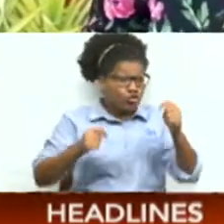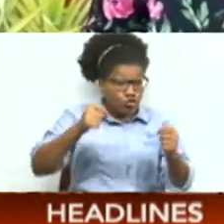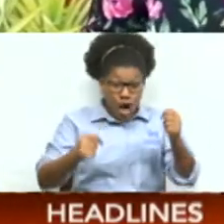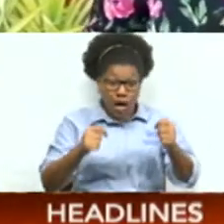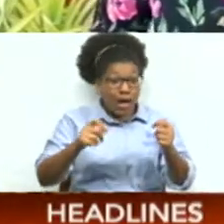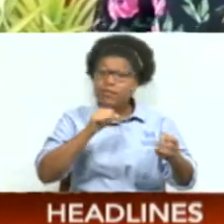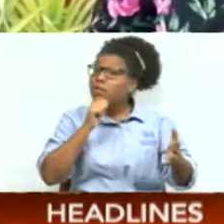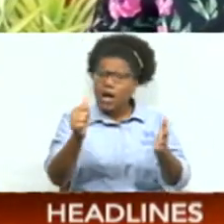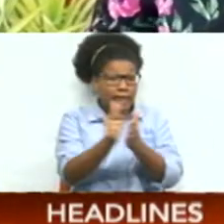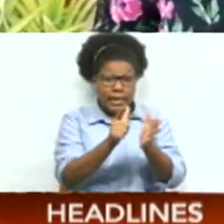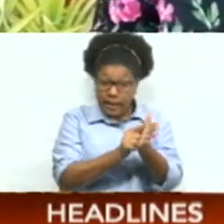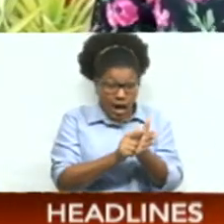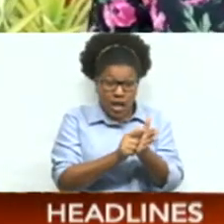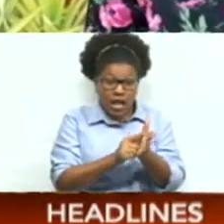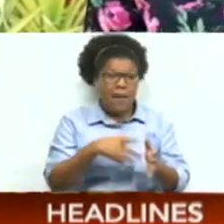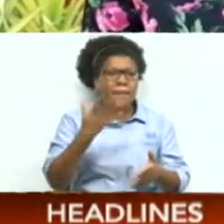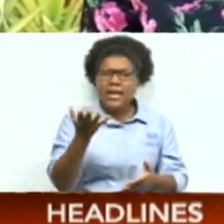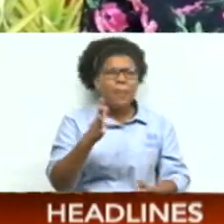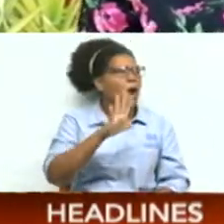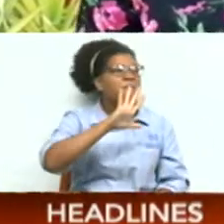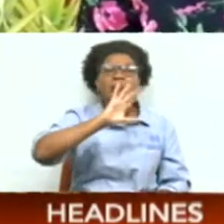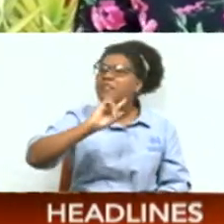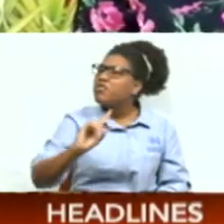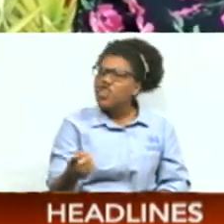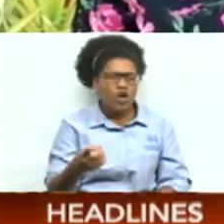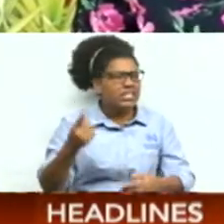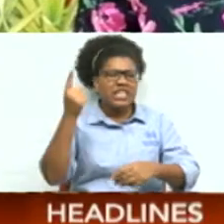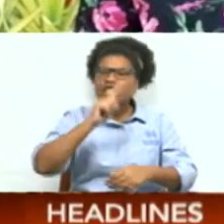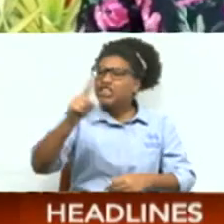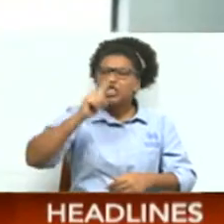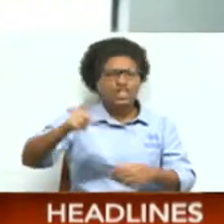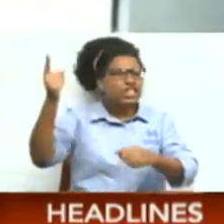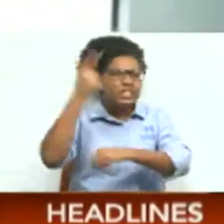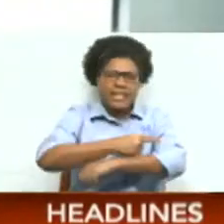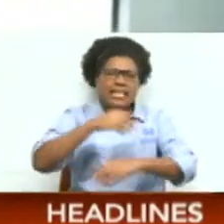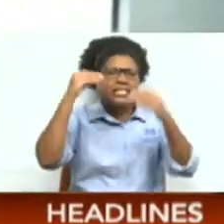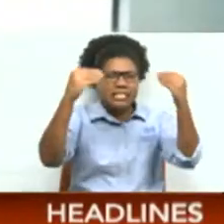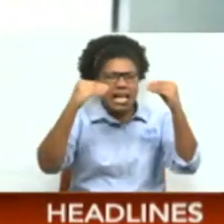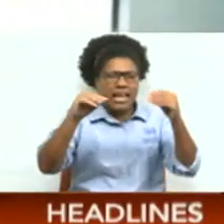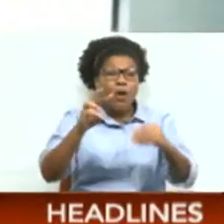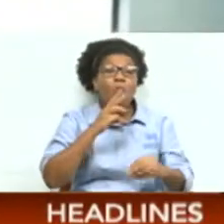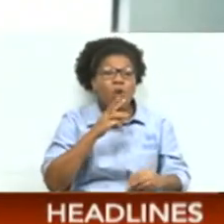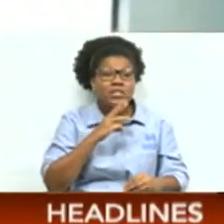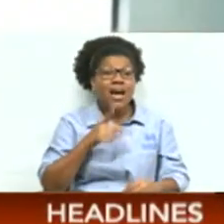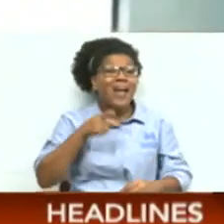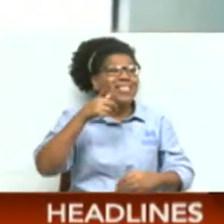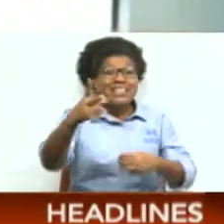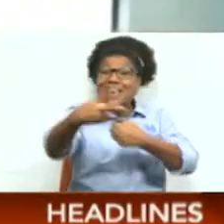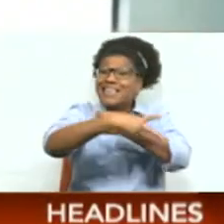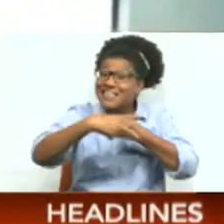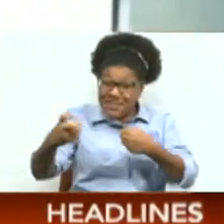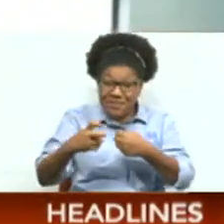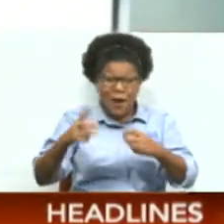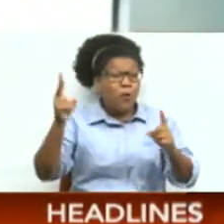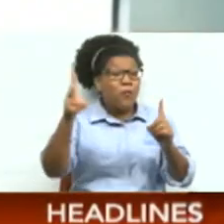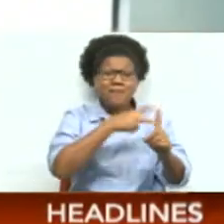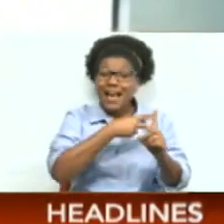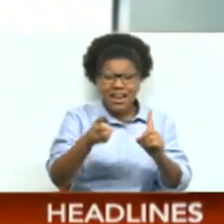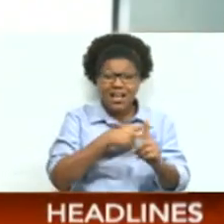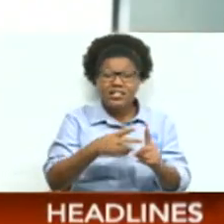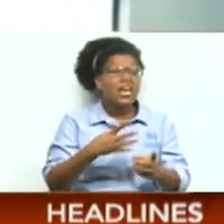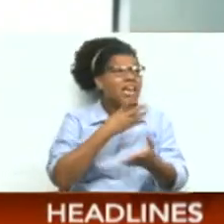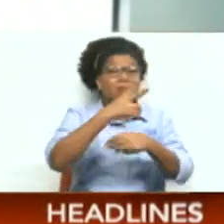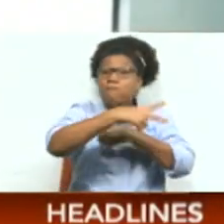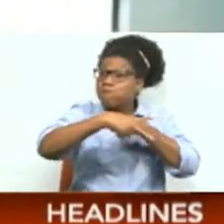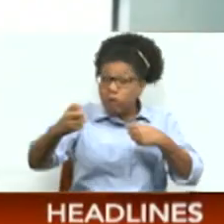business makes a cool $5,000 a day selling water. This is rubbing with violence. You know, he's rubbing Wasser